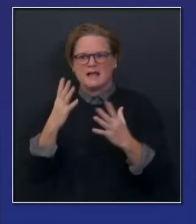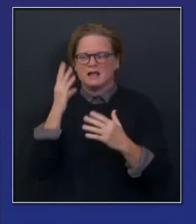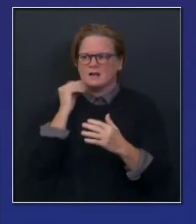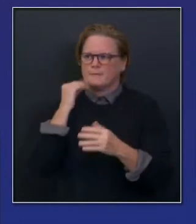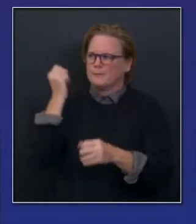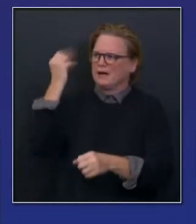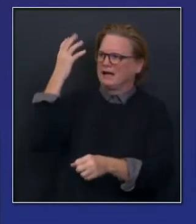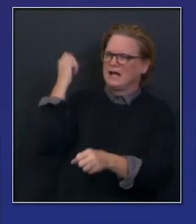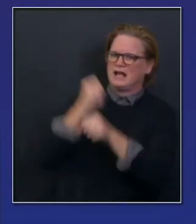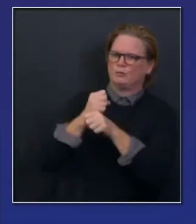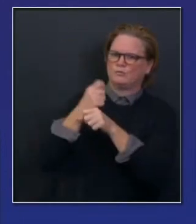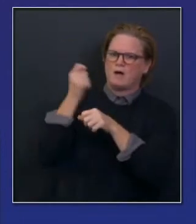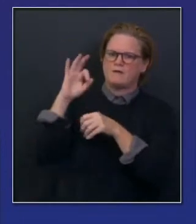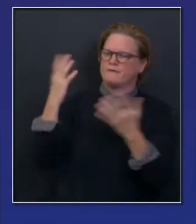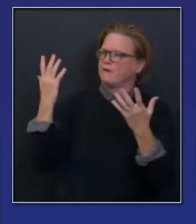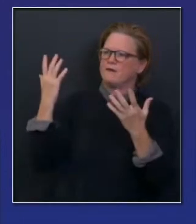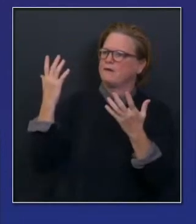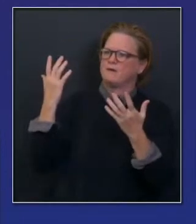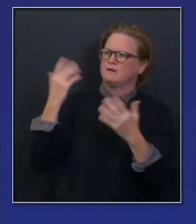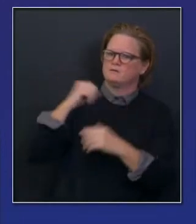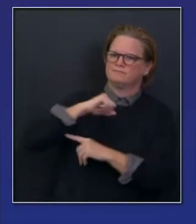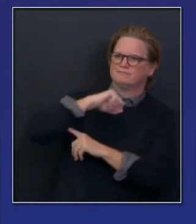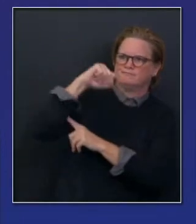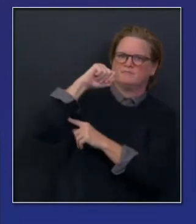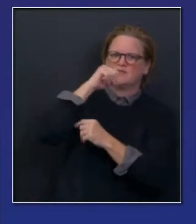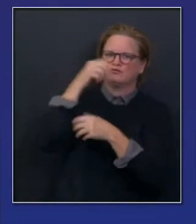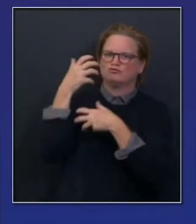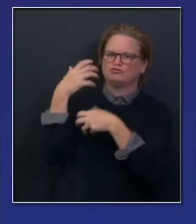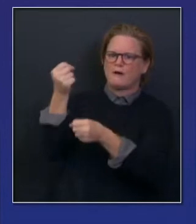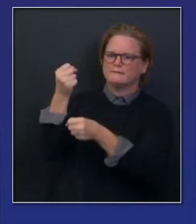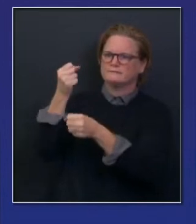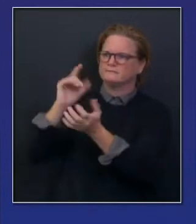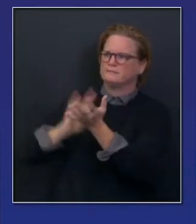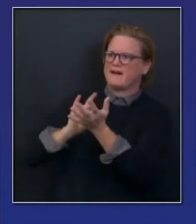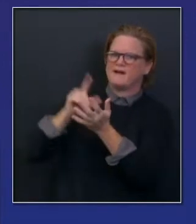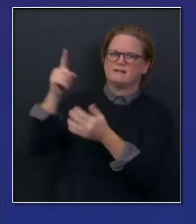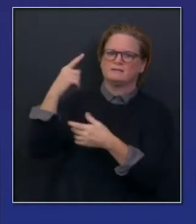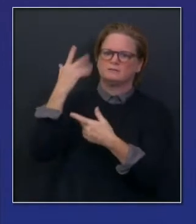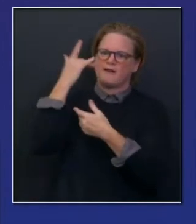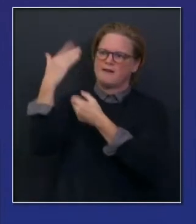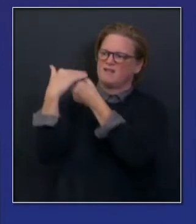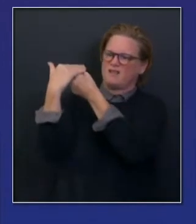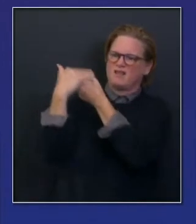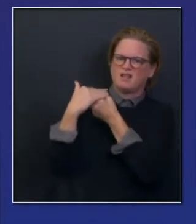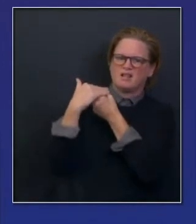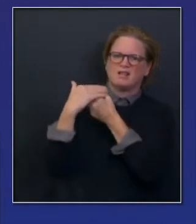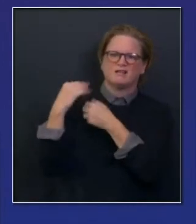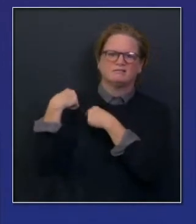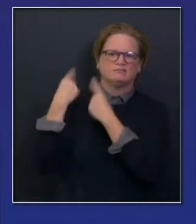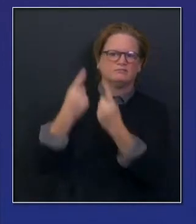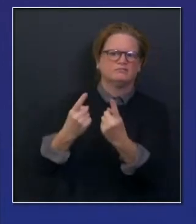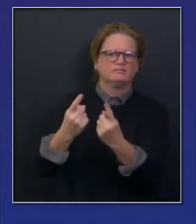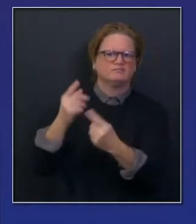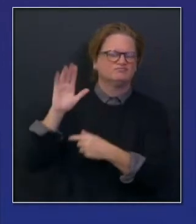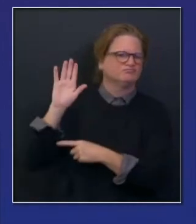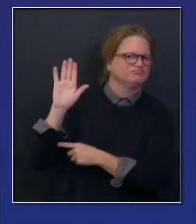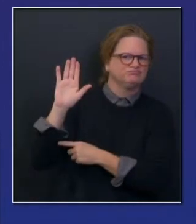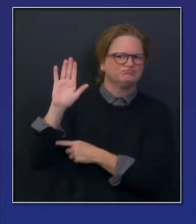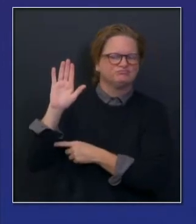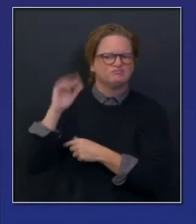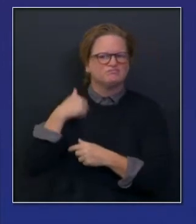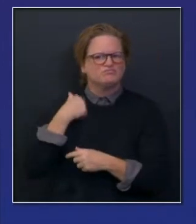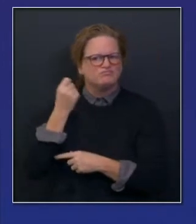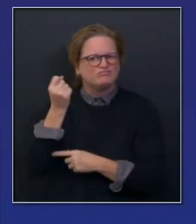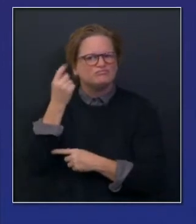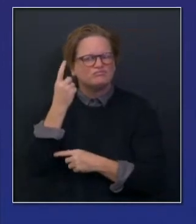that mistrust as it relates to vaccinations, which is deeply understandable. And so we have a lot of work to do to overcome